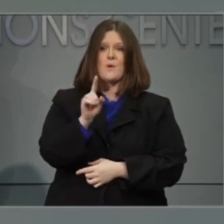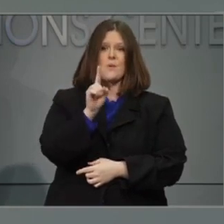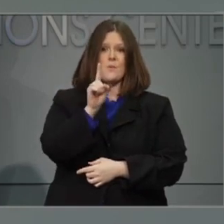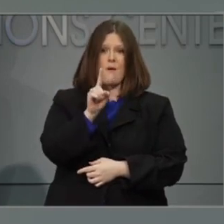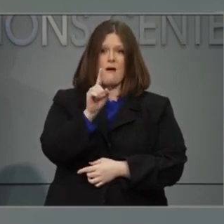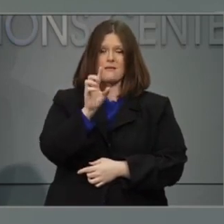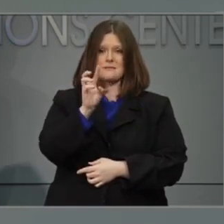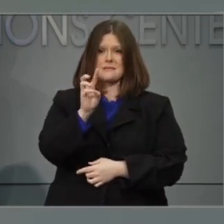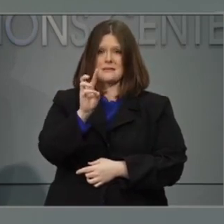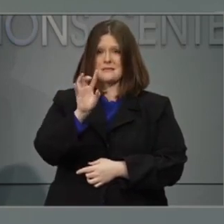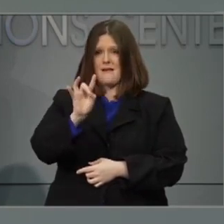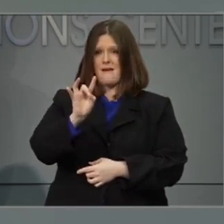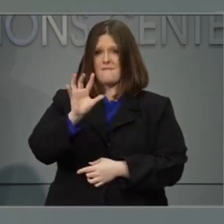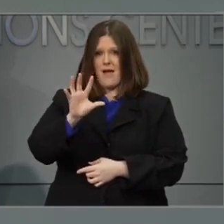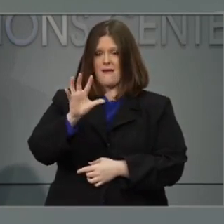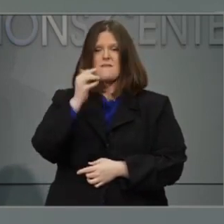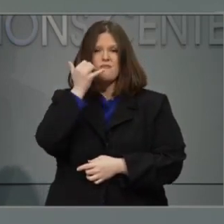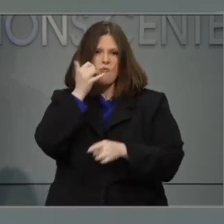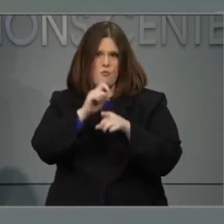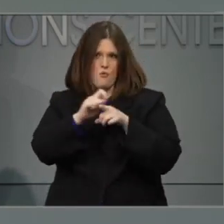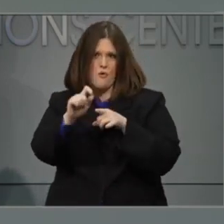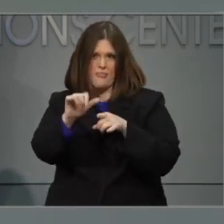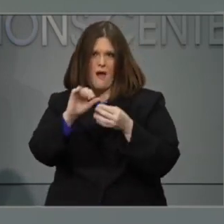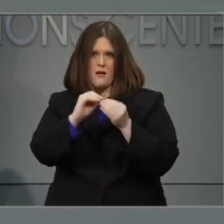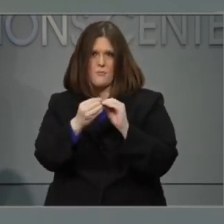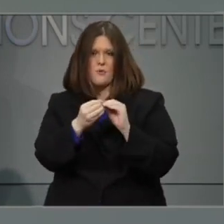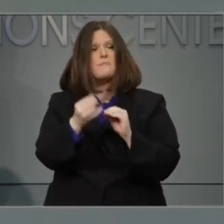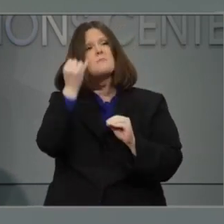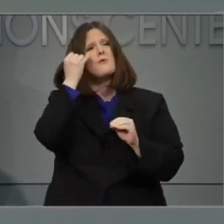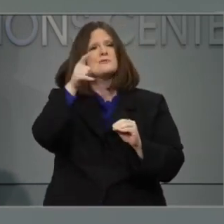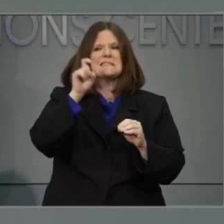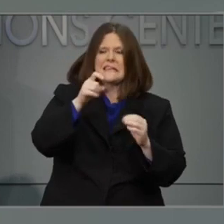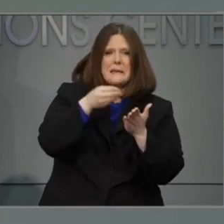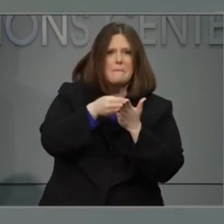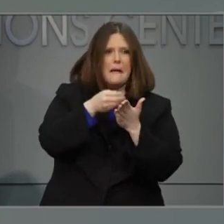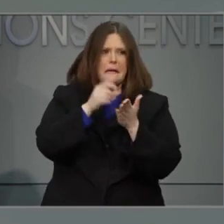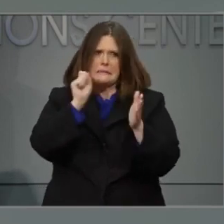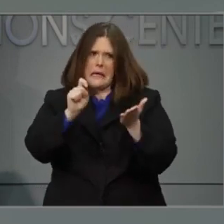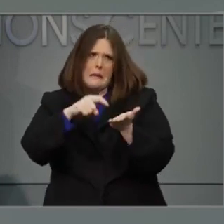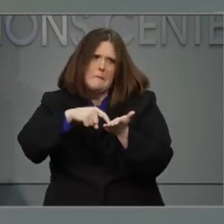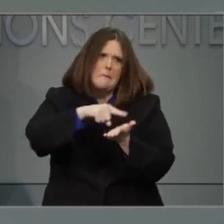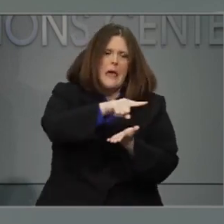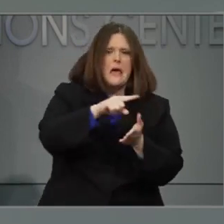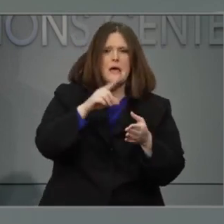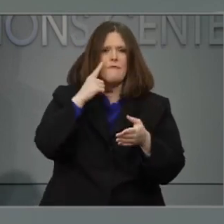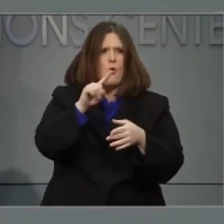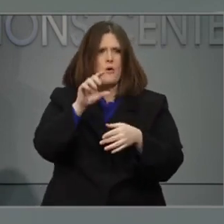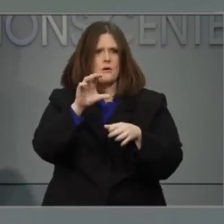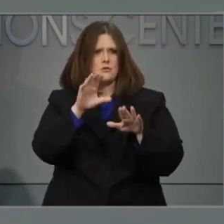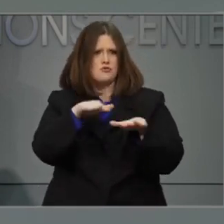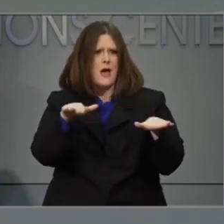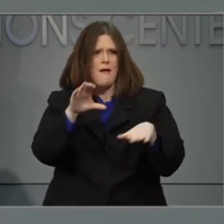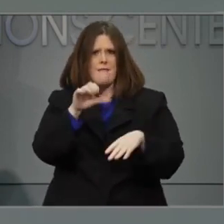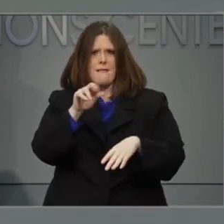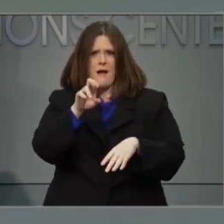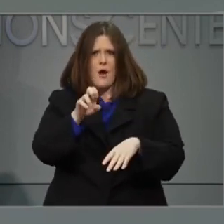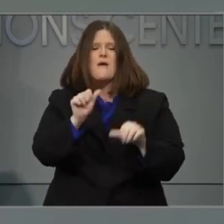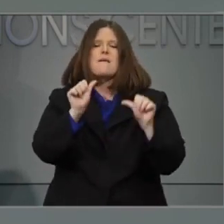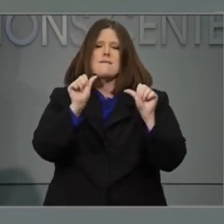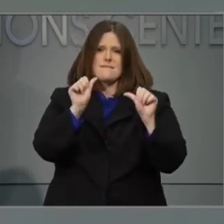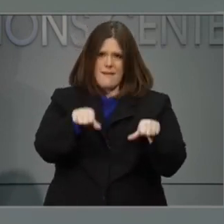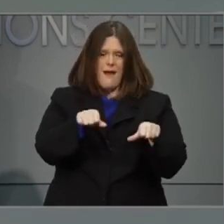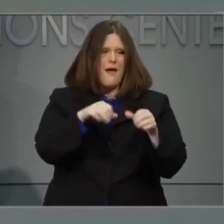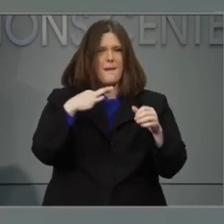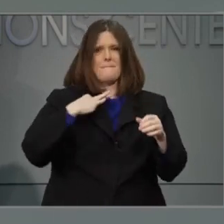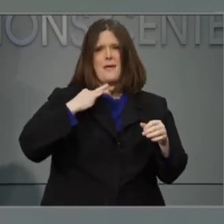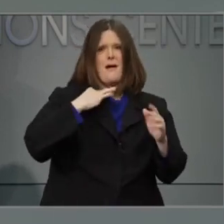And for families that need financial support for that childcare, they can also find a form on